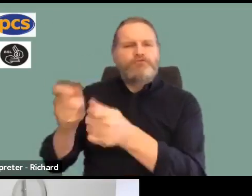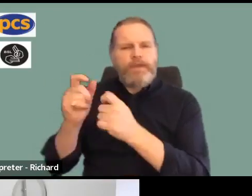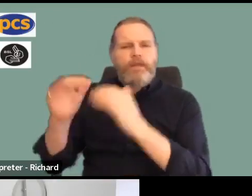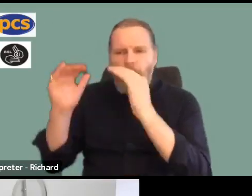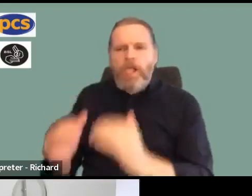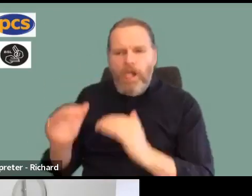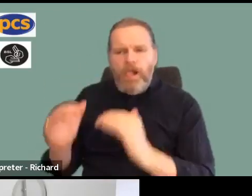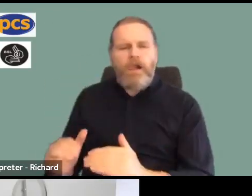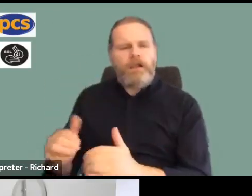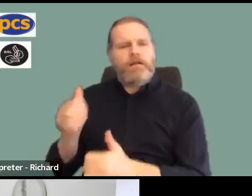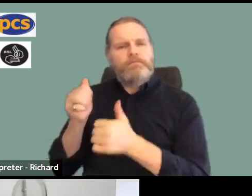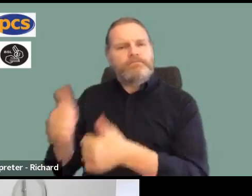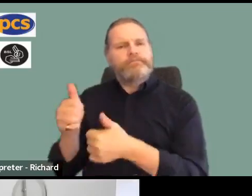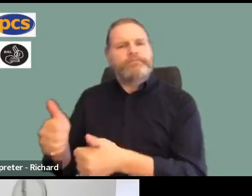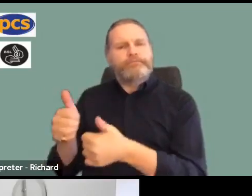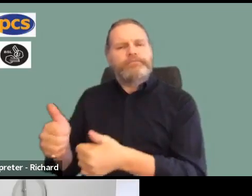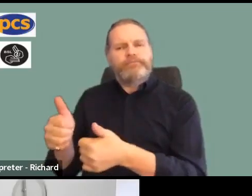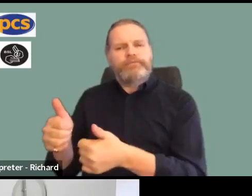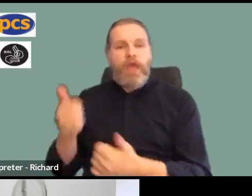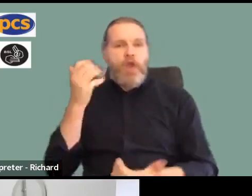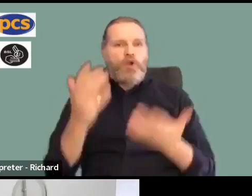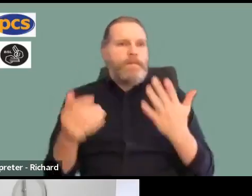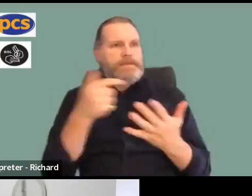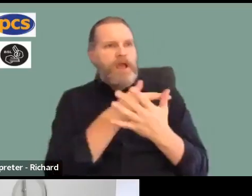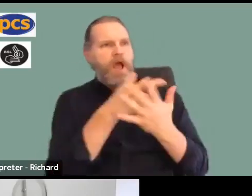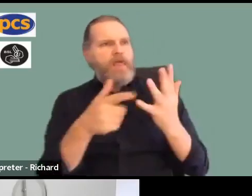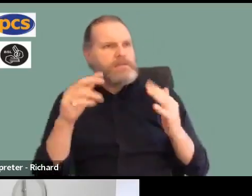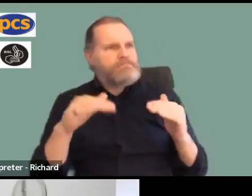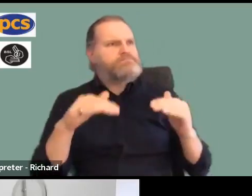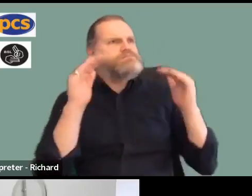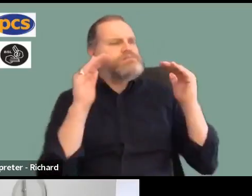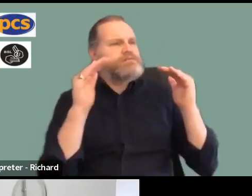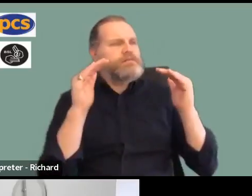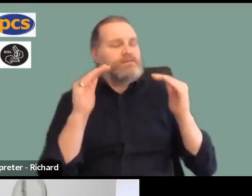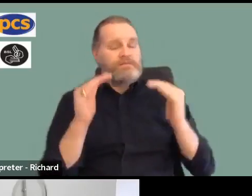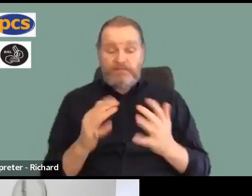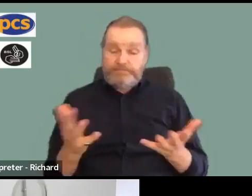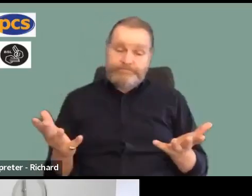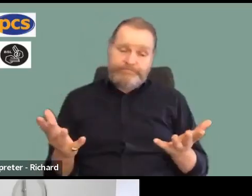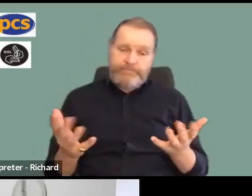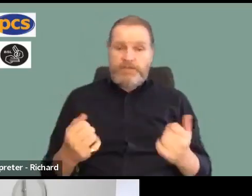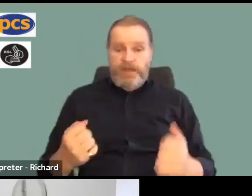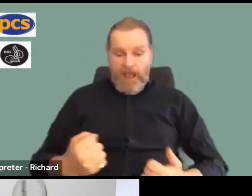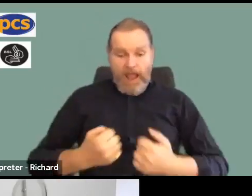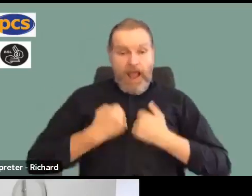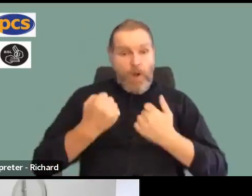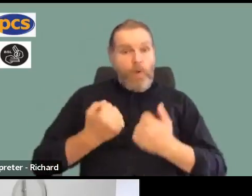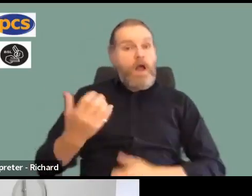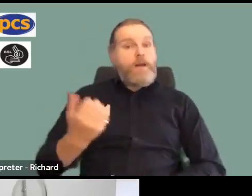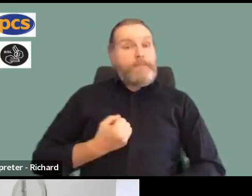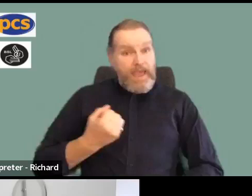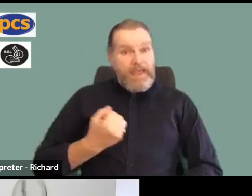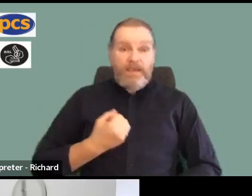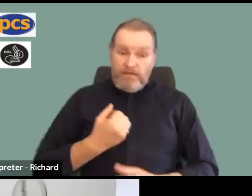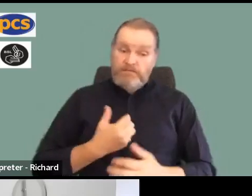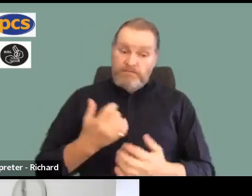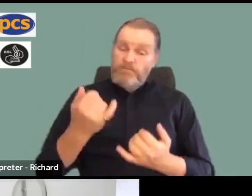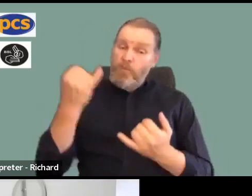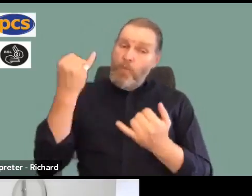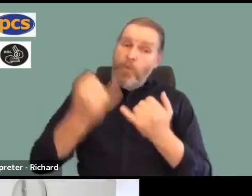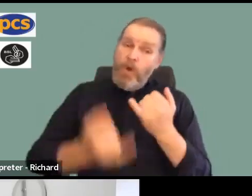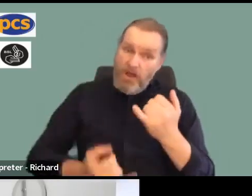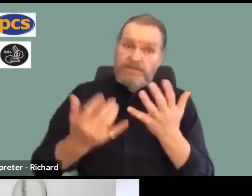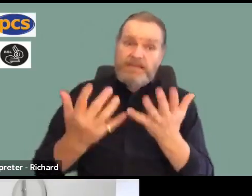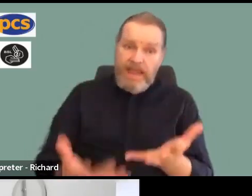any other part of the public sector. So for all those reasons, on the question of pay, things are now more serious now than when they